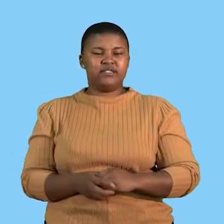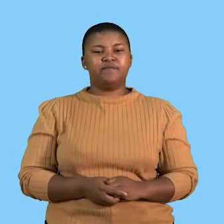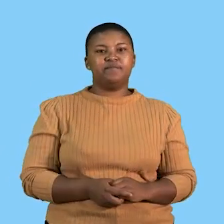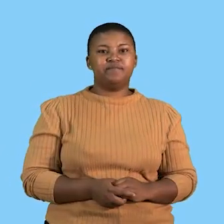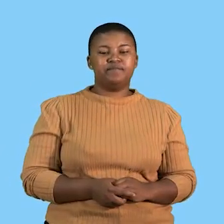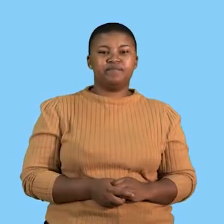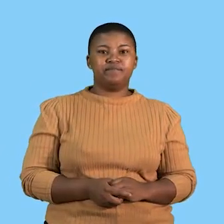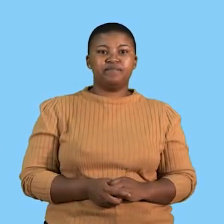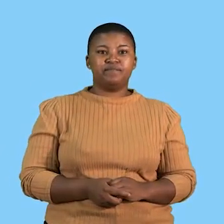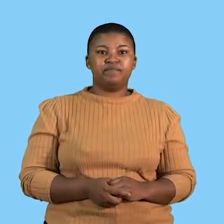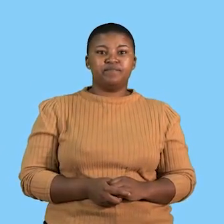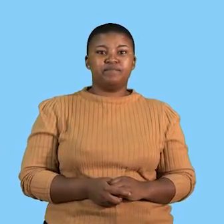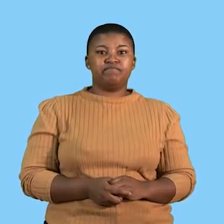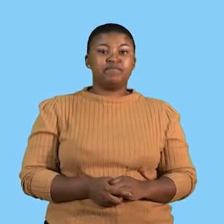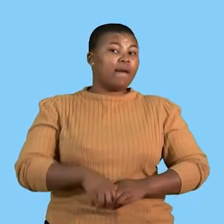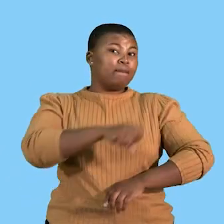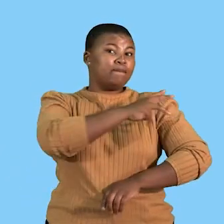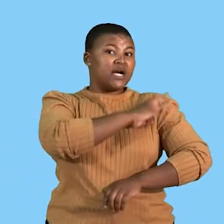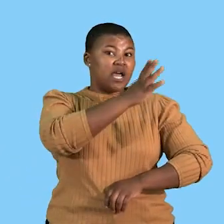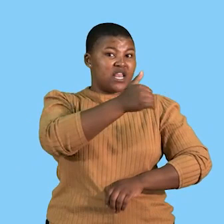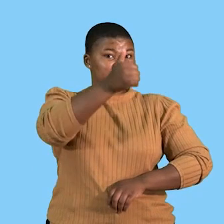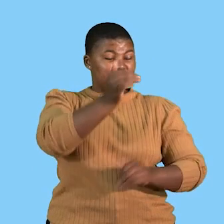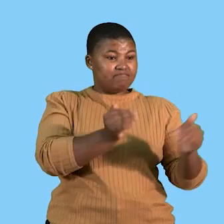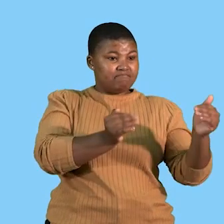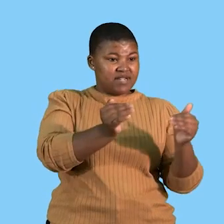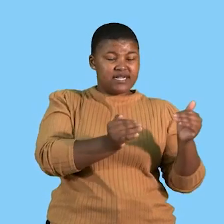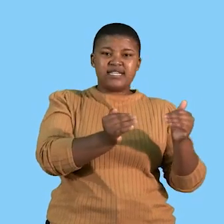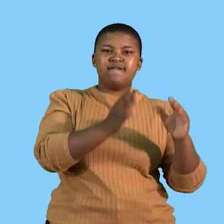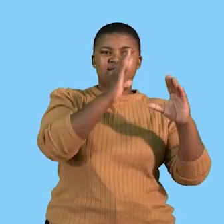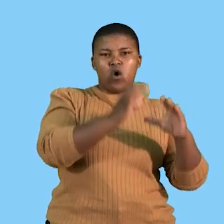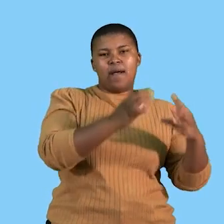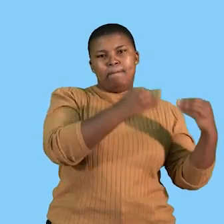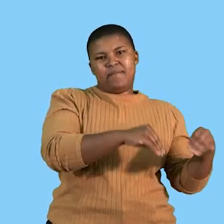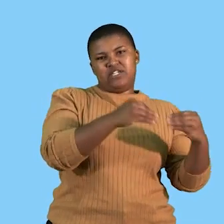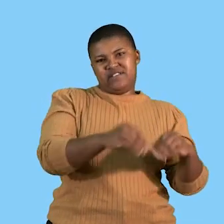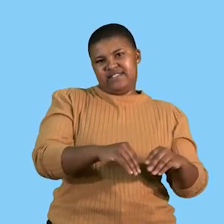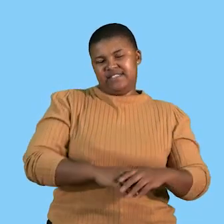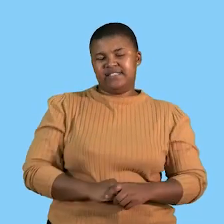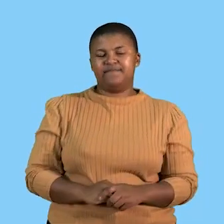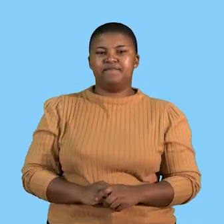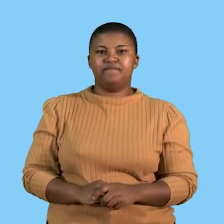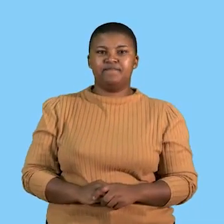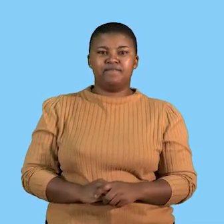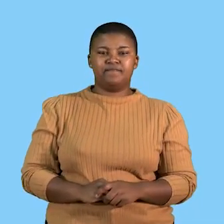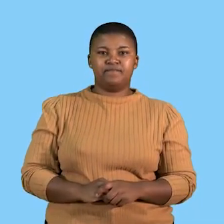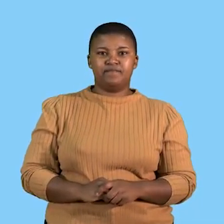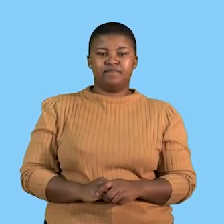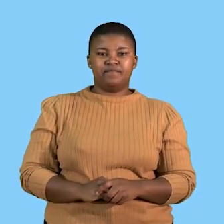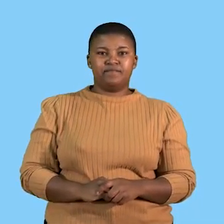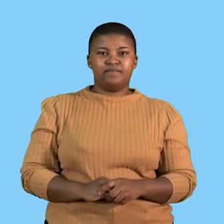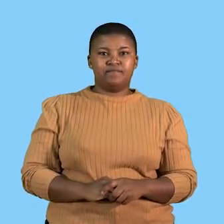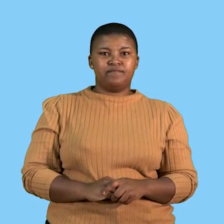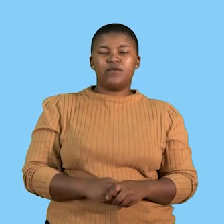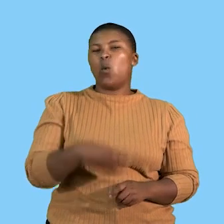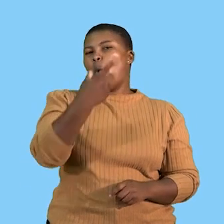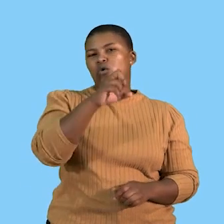the business and management manages the business or, let me just fix that, manages the